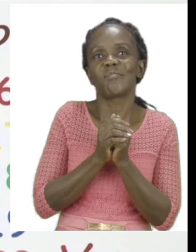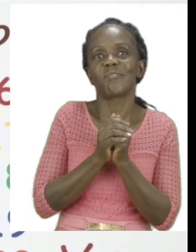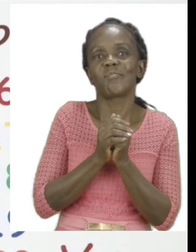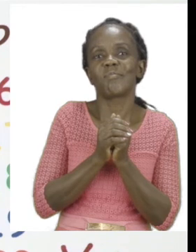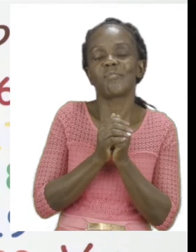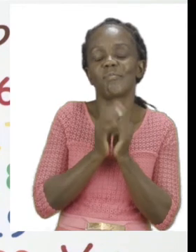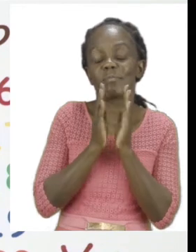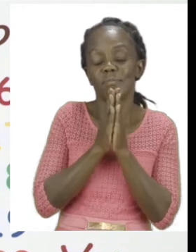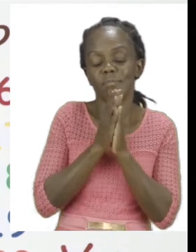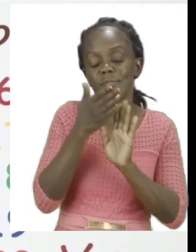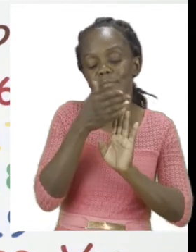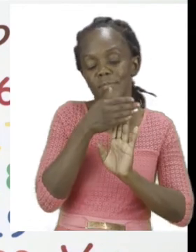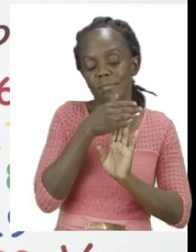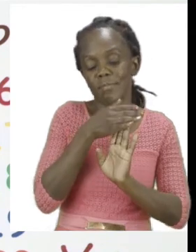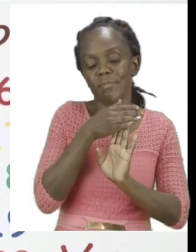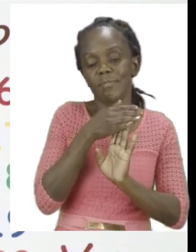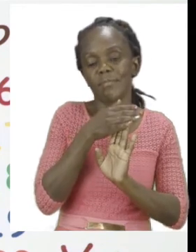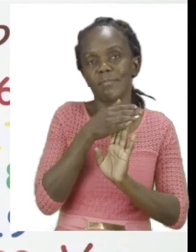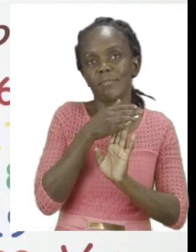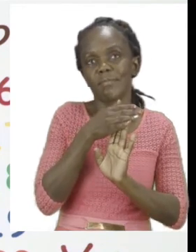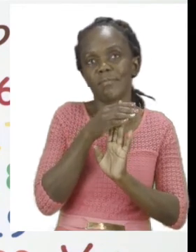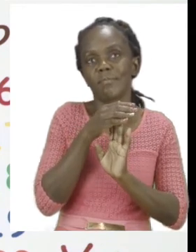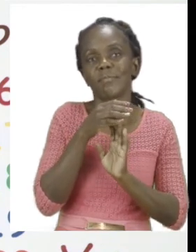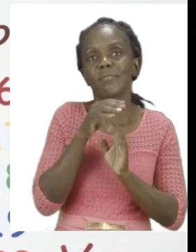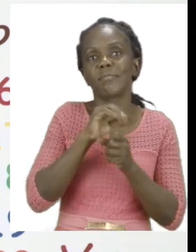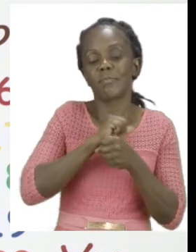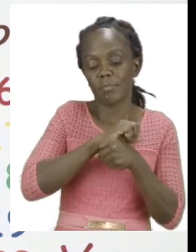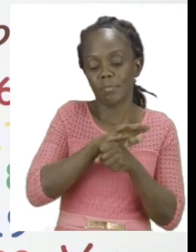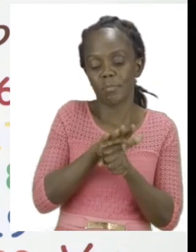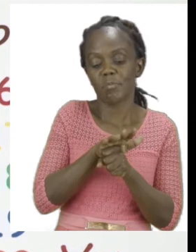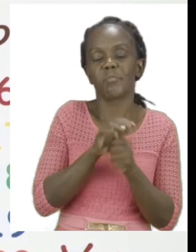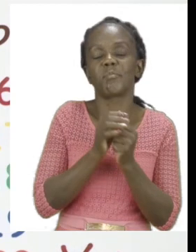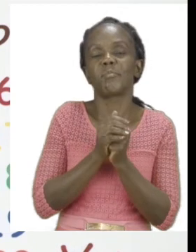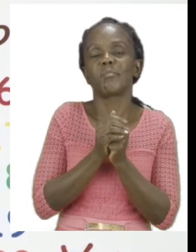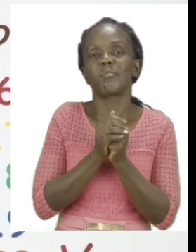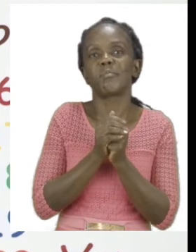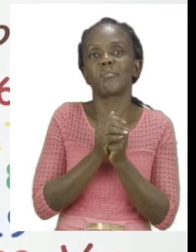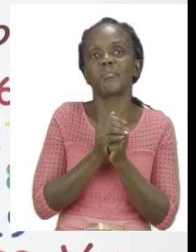safe all the time. Are you ready Sashi? Good!